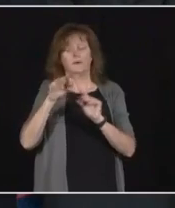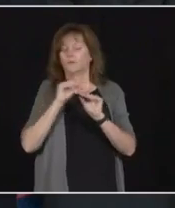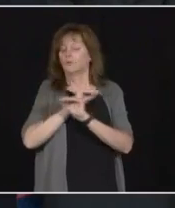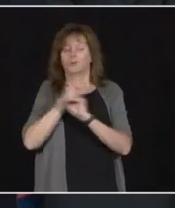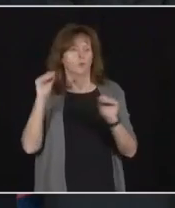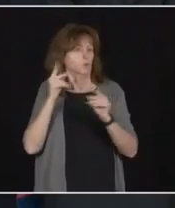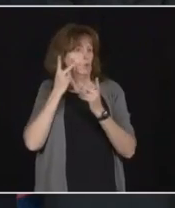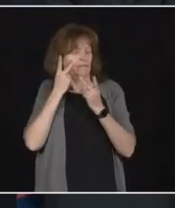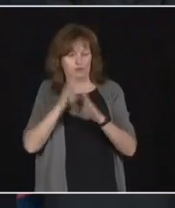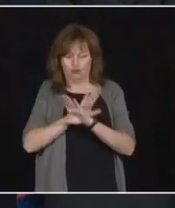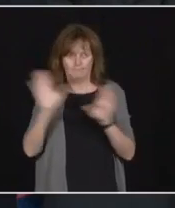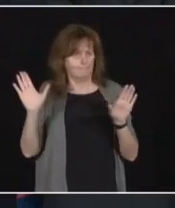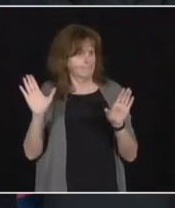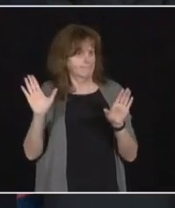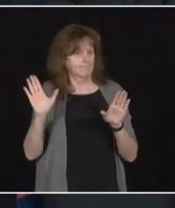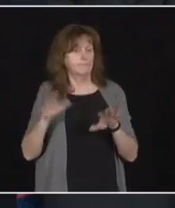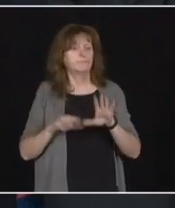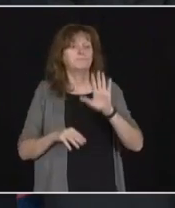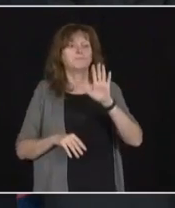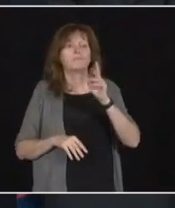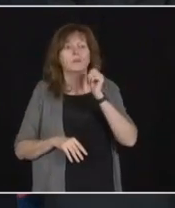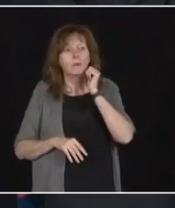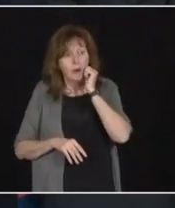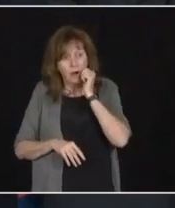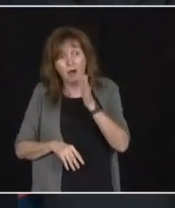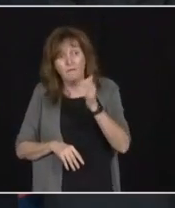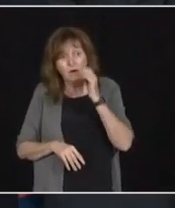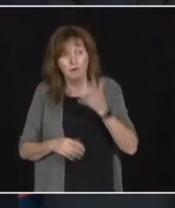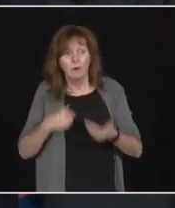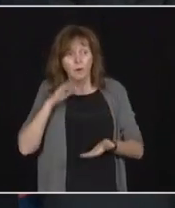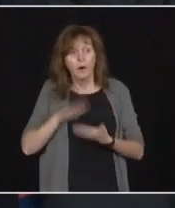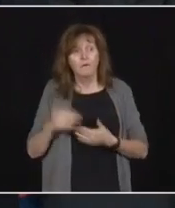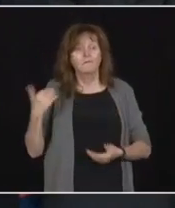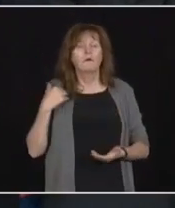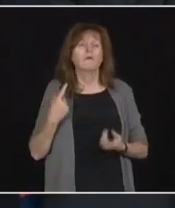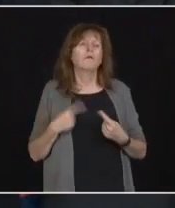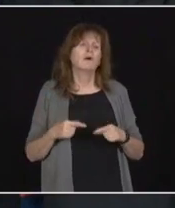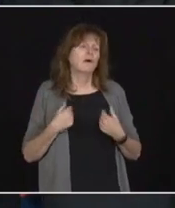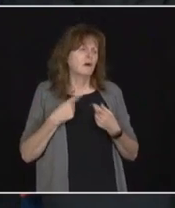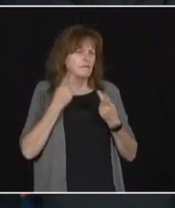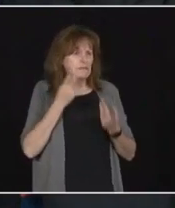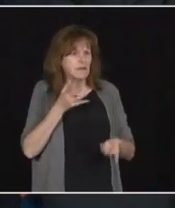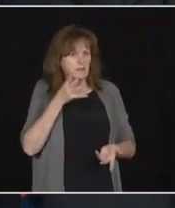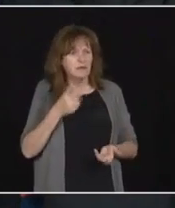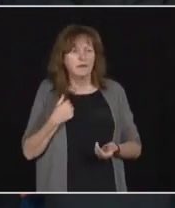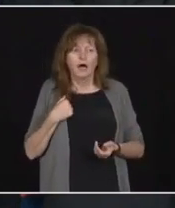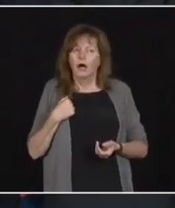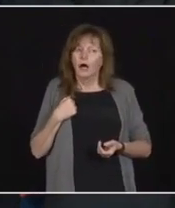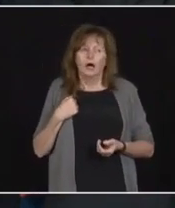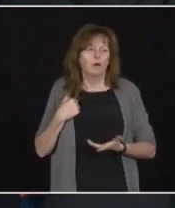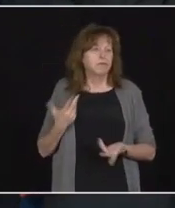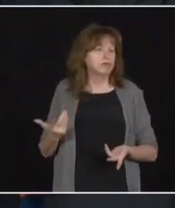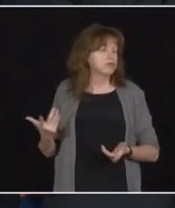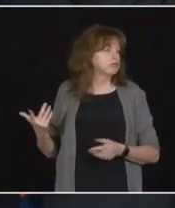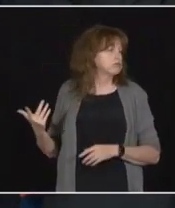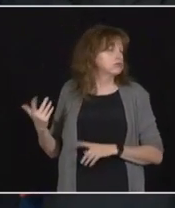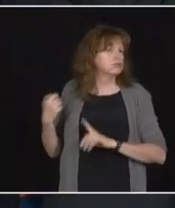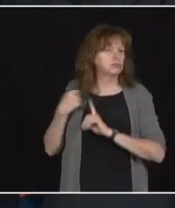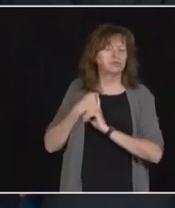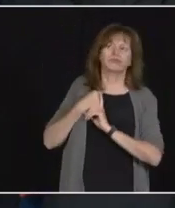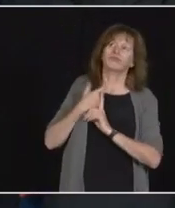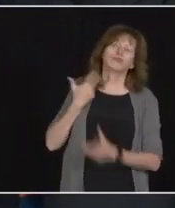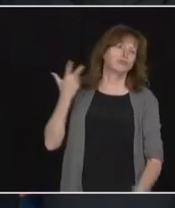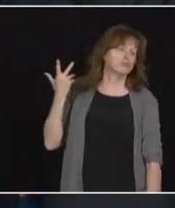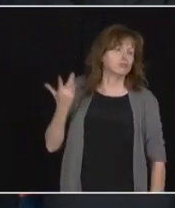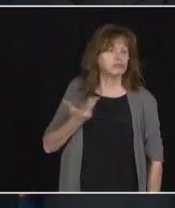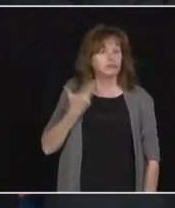every single day by Carla. When can I see my mom? When can I? It hits home. I hear. I see